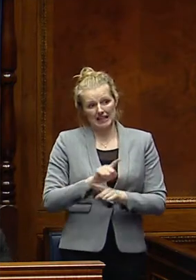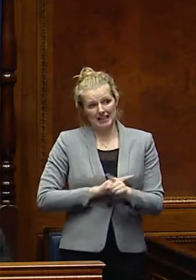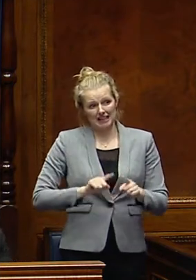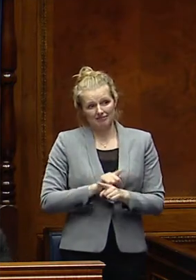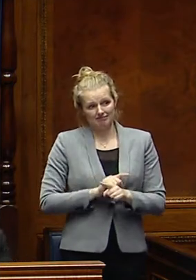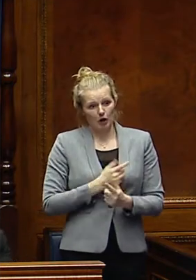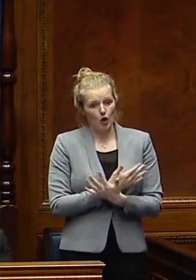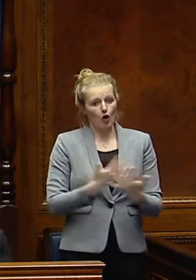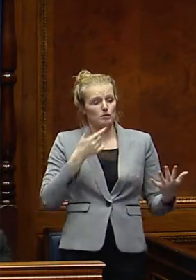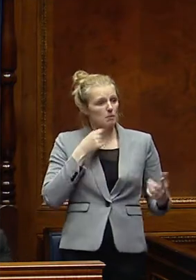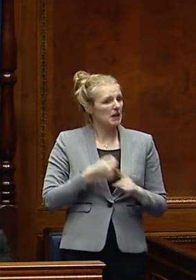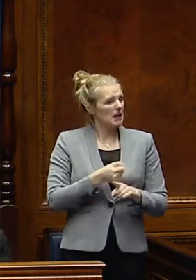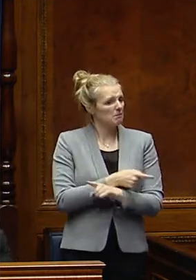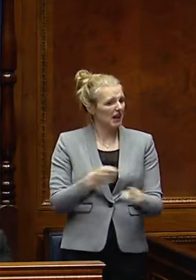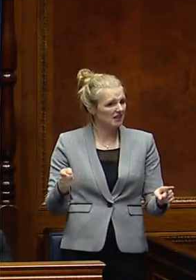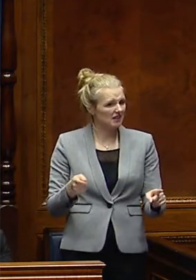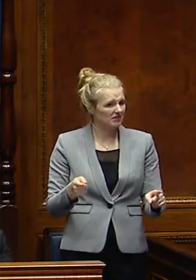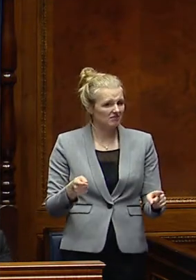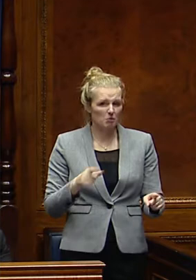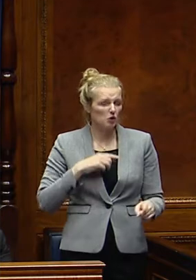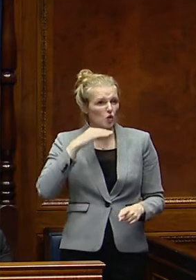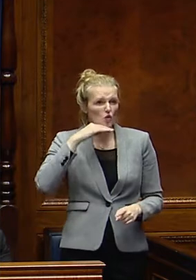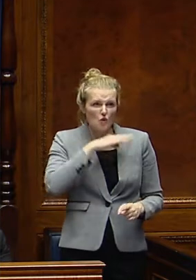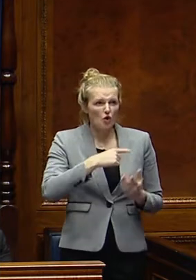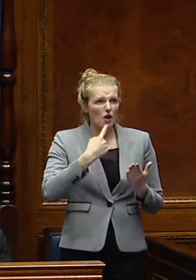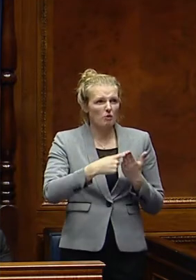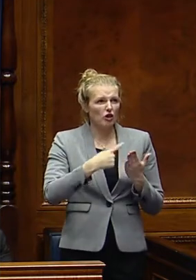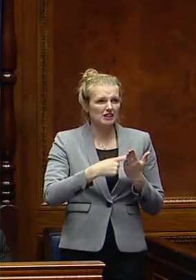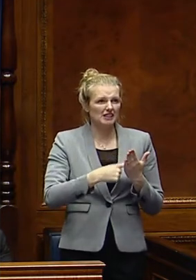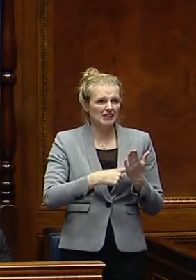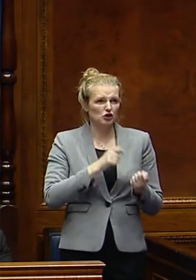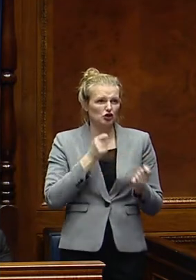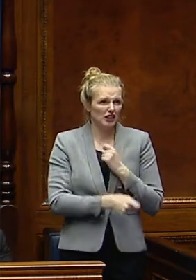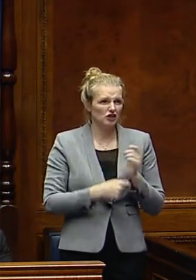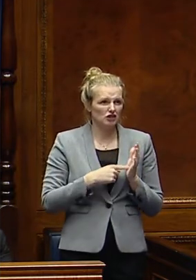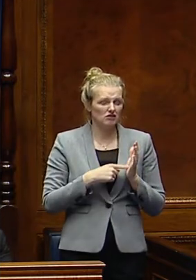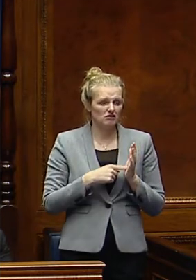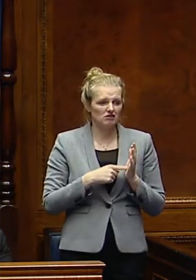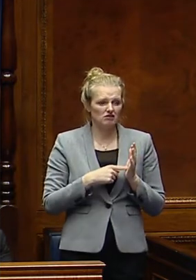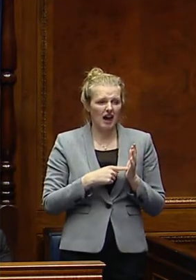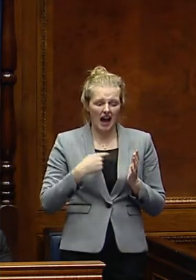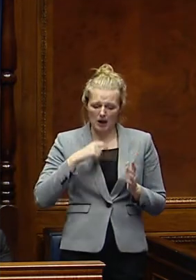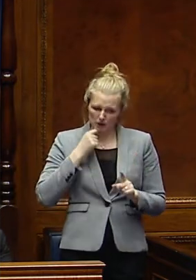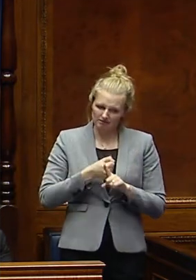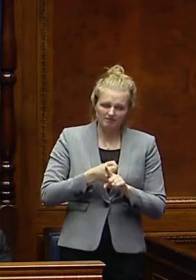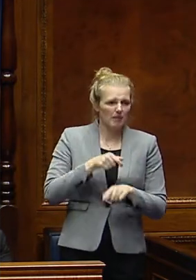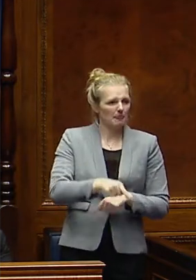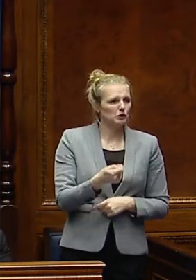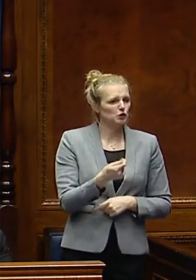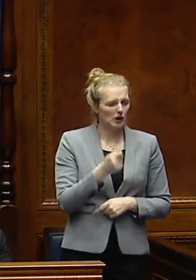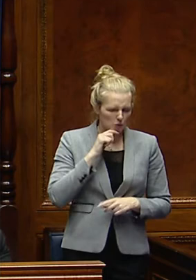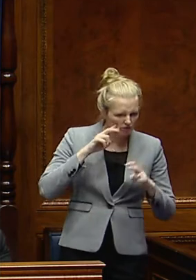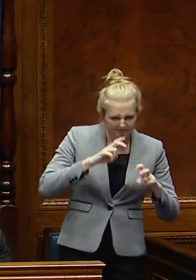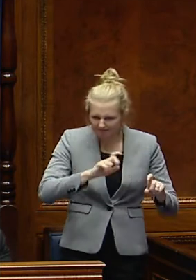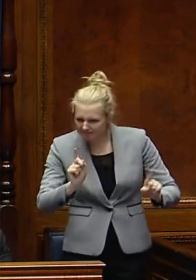of people who have been impacted, I suppose, by the cruel policy of the six-month rule, and it's something that I will be looking at in the